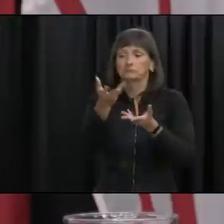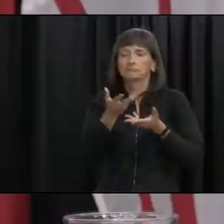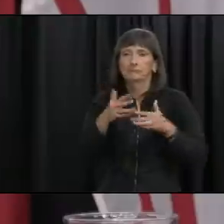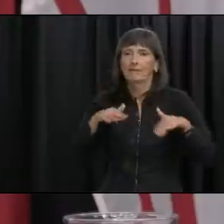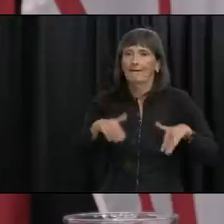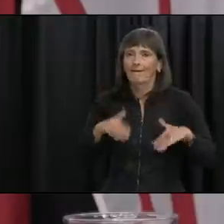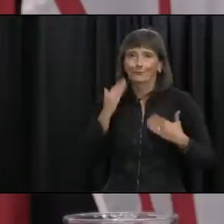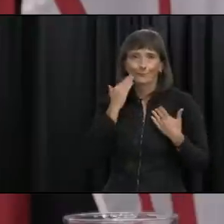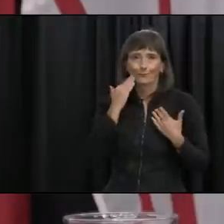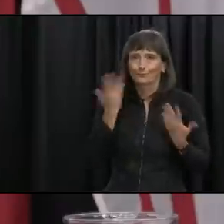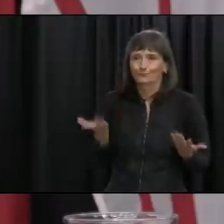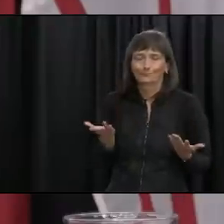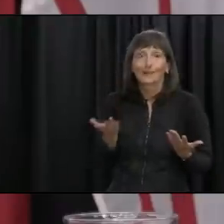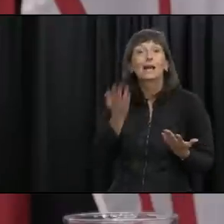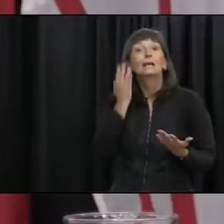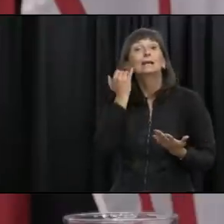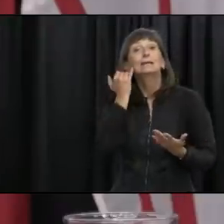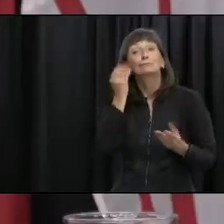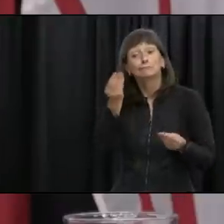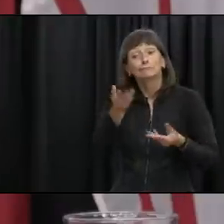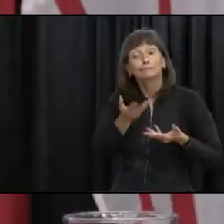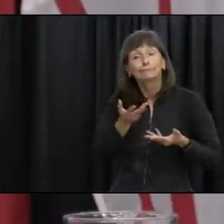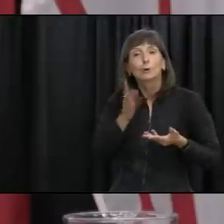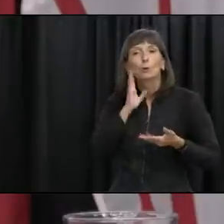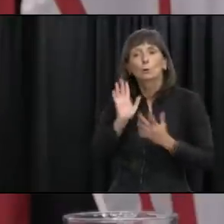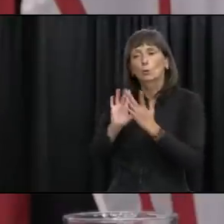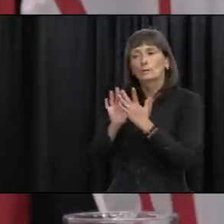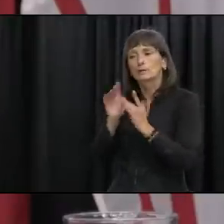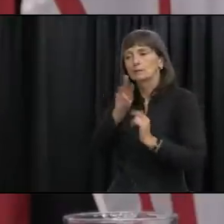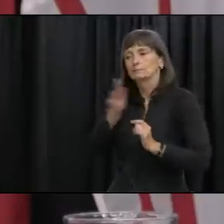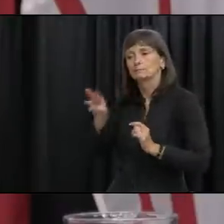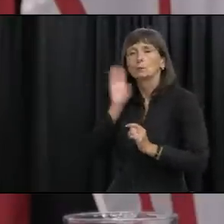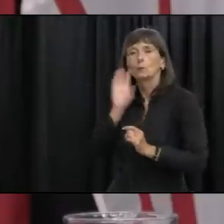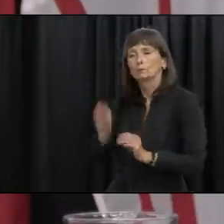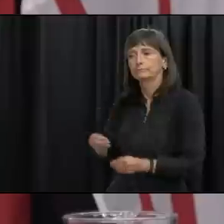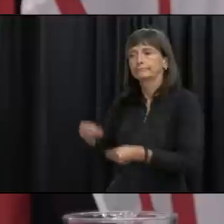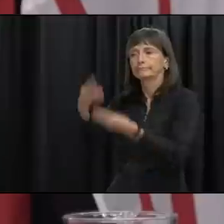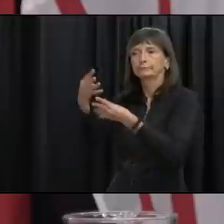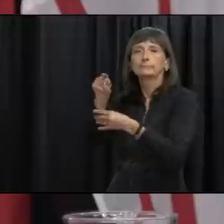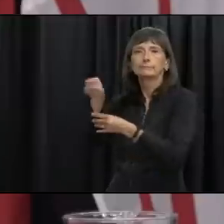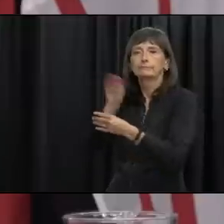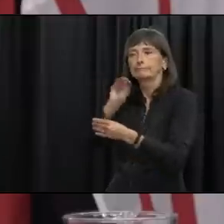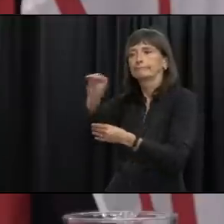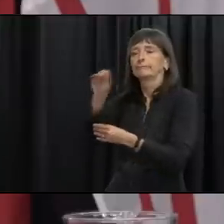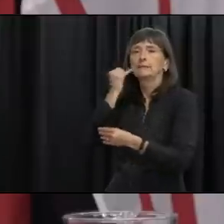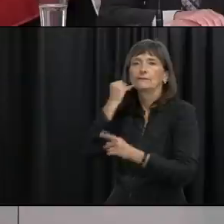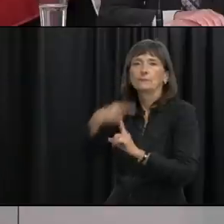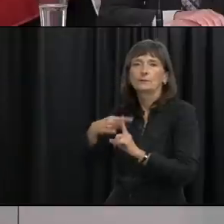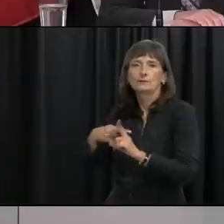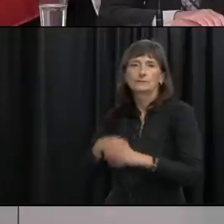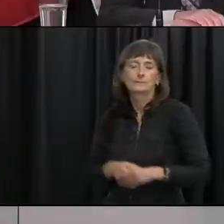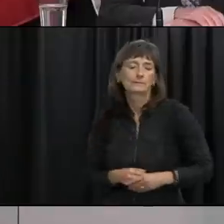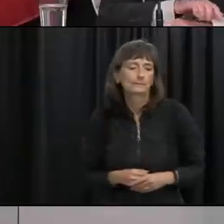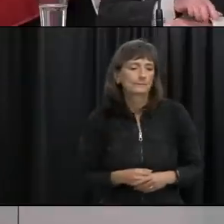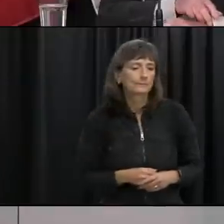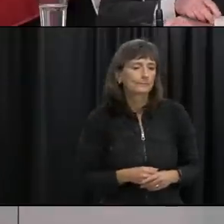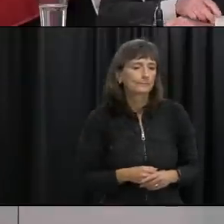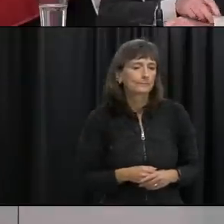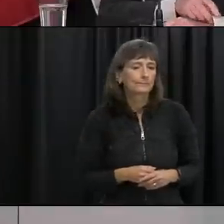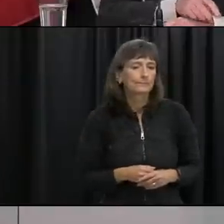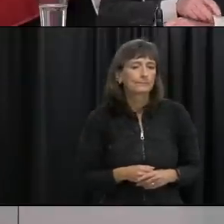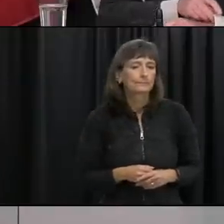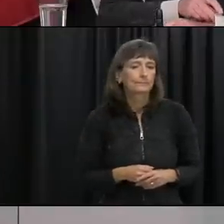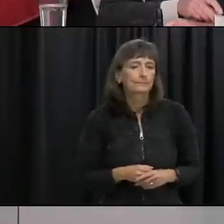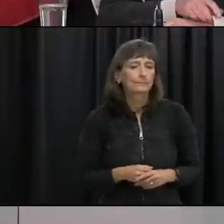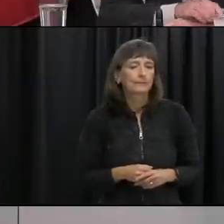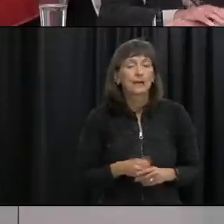and when they are we'll update our website as per usual have any presumptive cases been